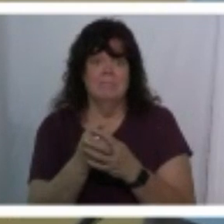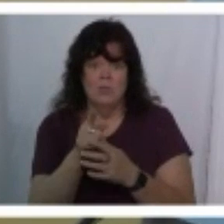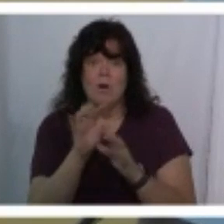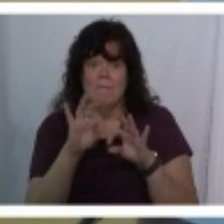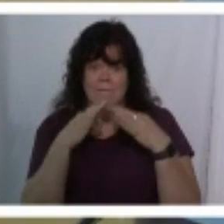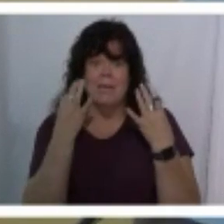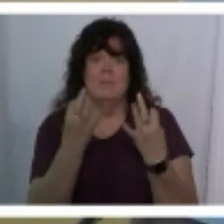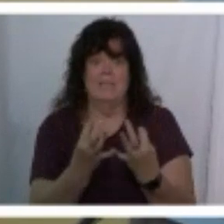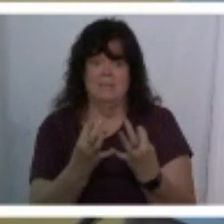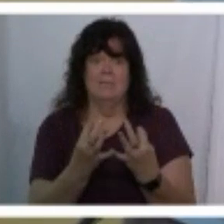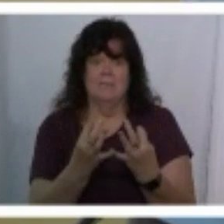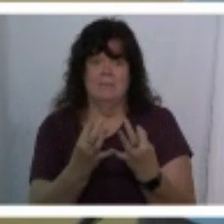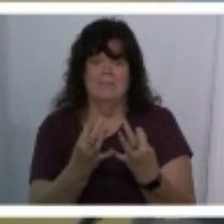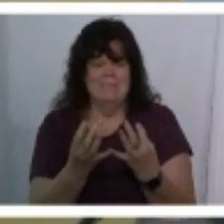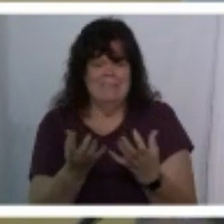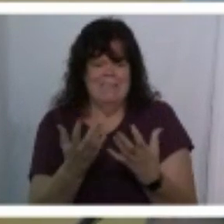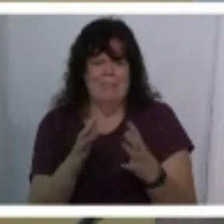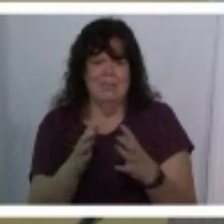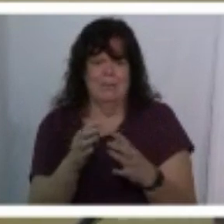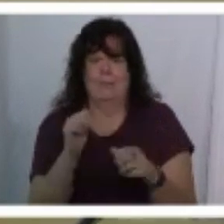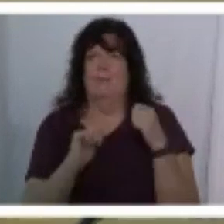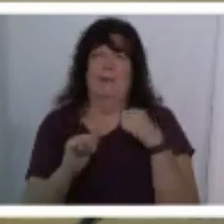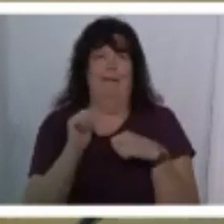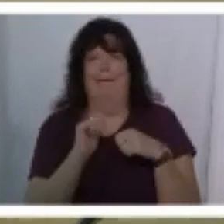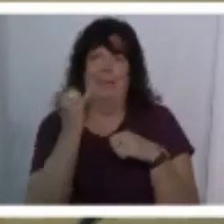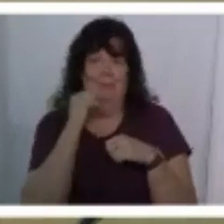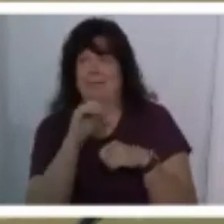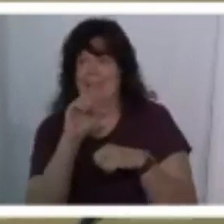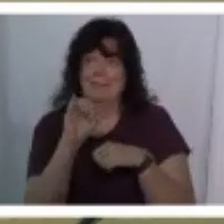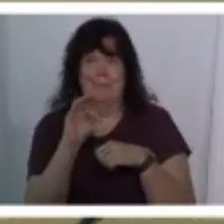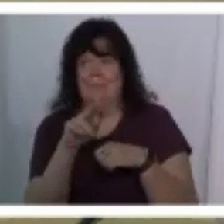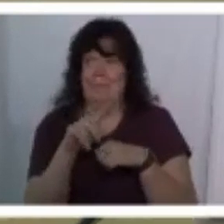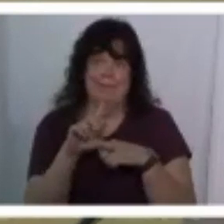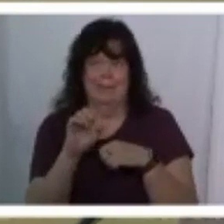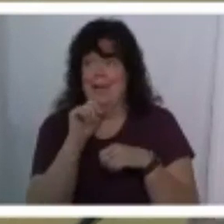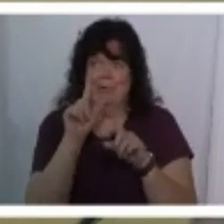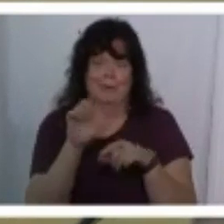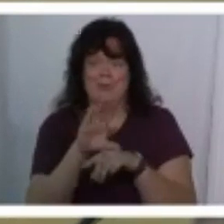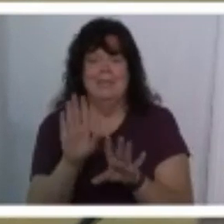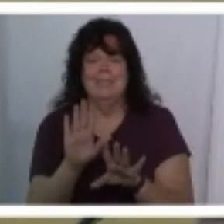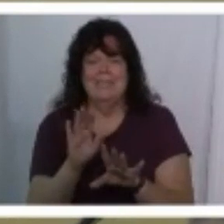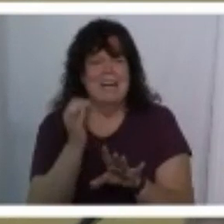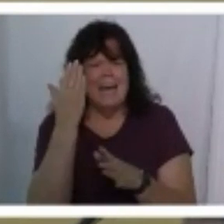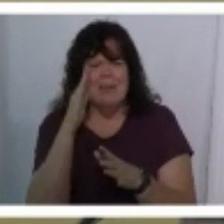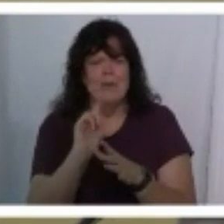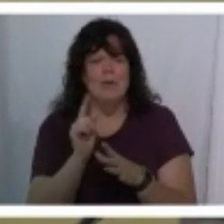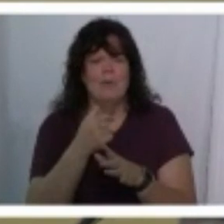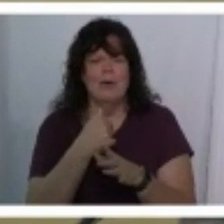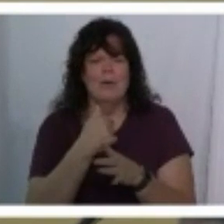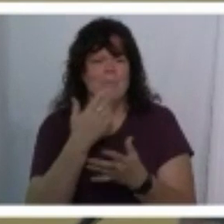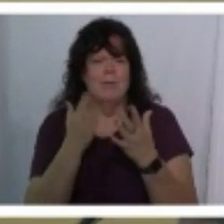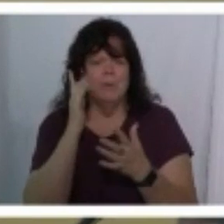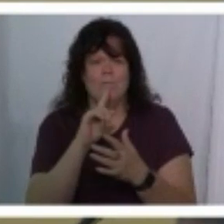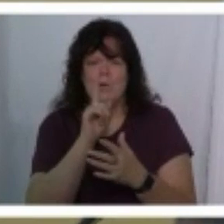family and i don't want to be so dramatic as to say if there weren't simplicity i wouldn't go anywhere but man i don't where the heck i mean it'd be